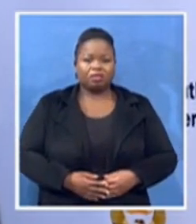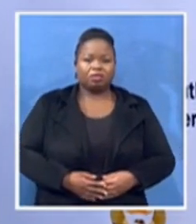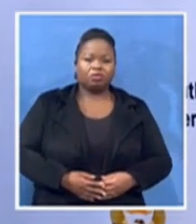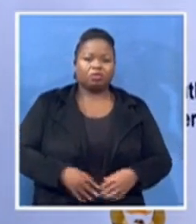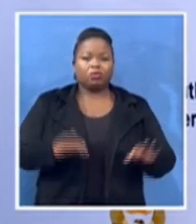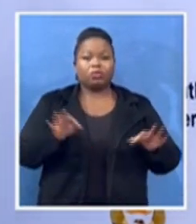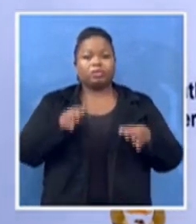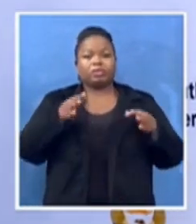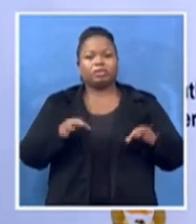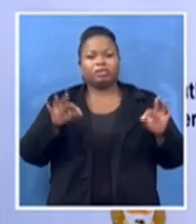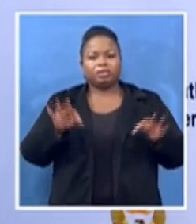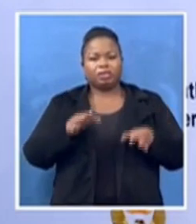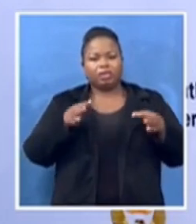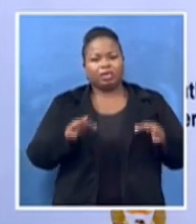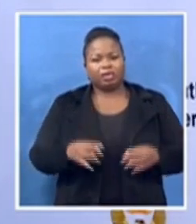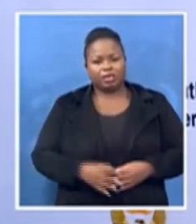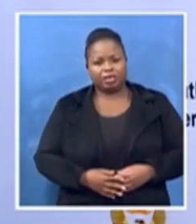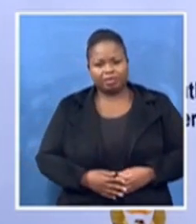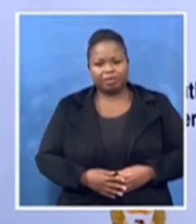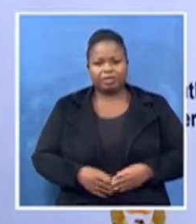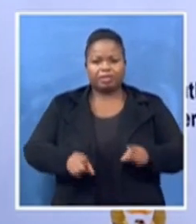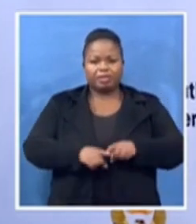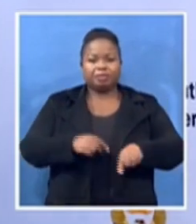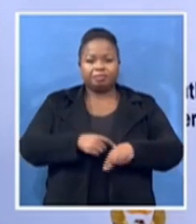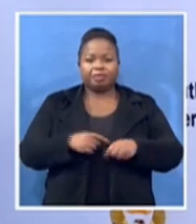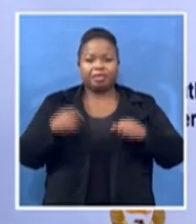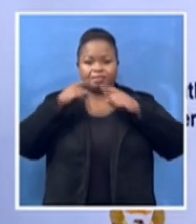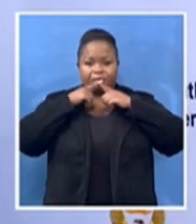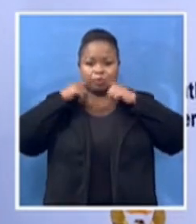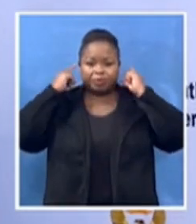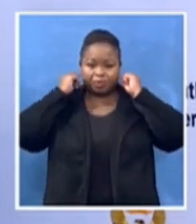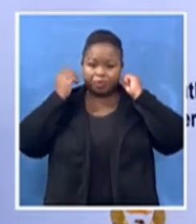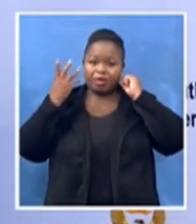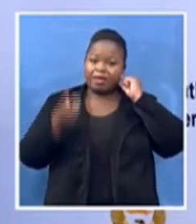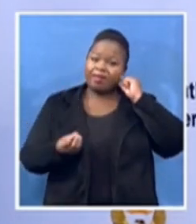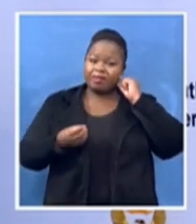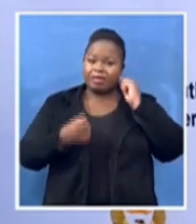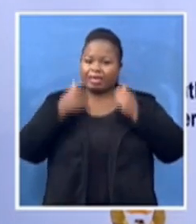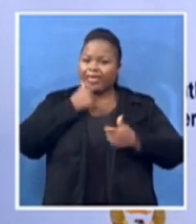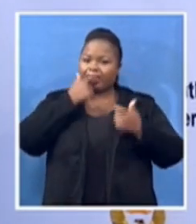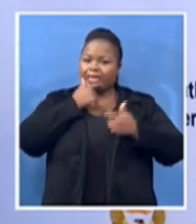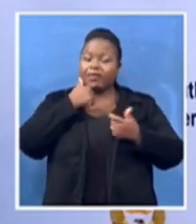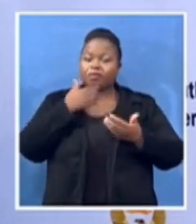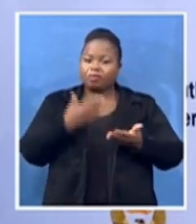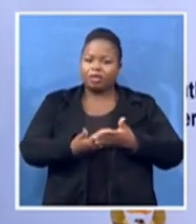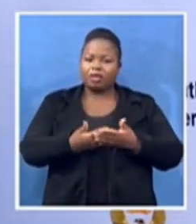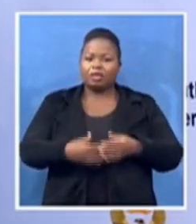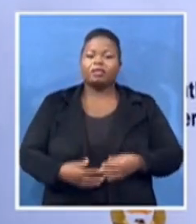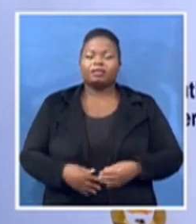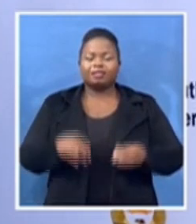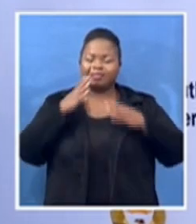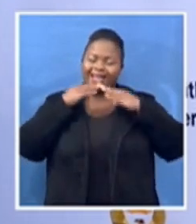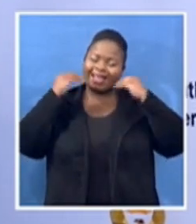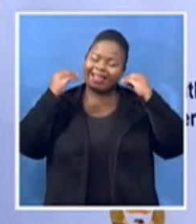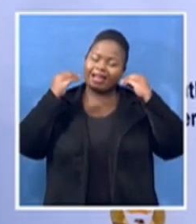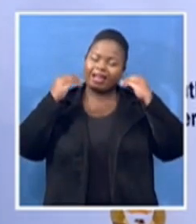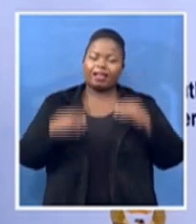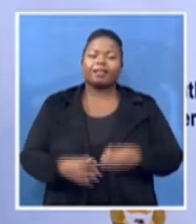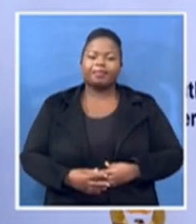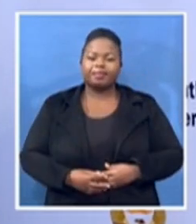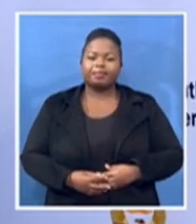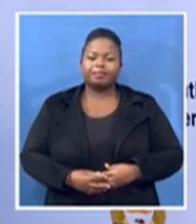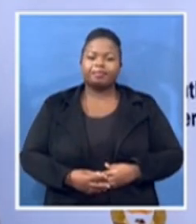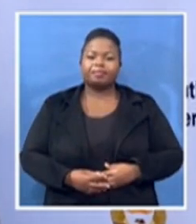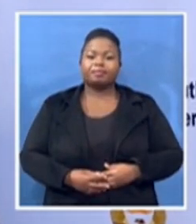this mass but you can laugh and smile you know but at some time we must use to or sort of to see